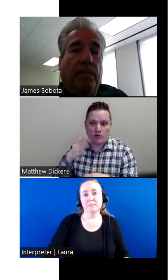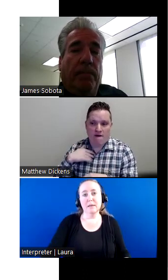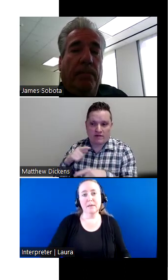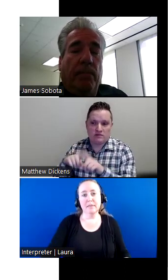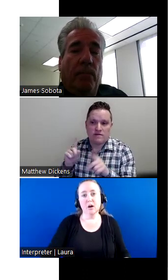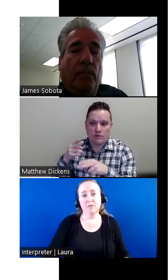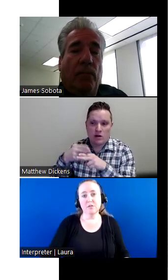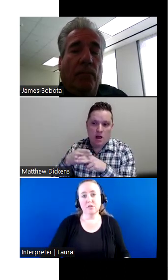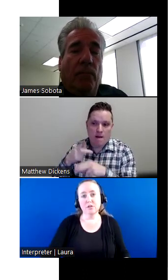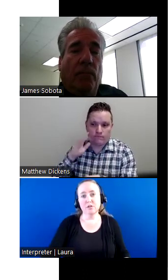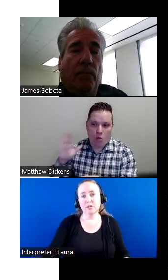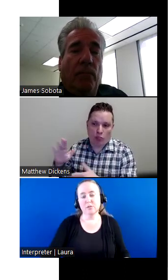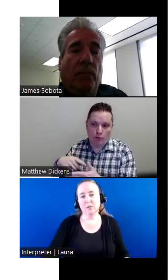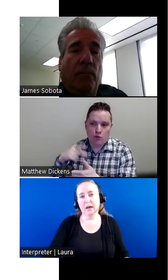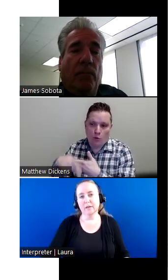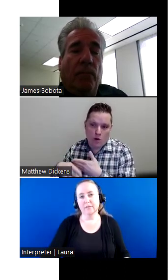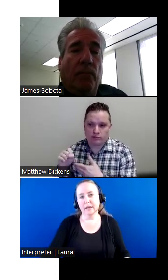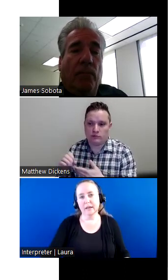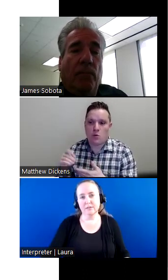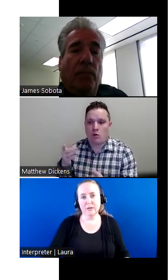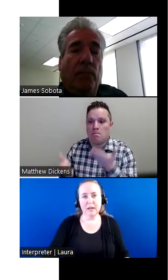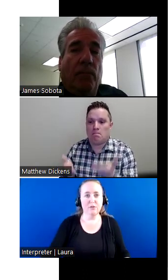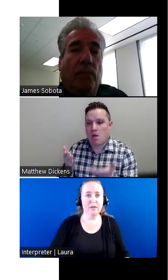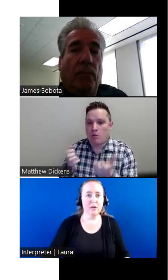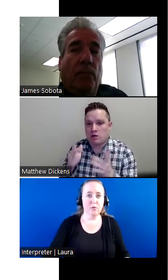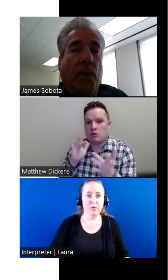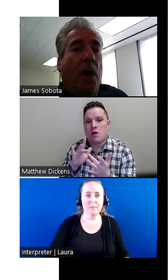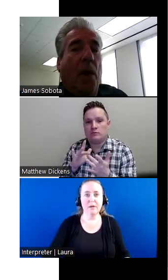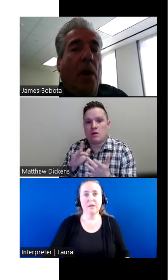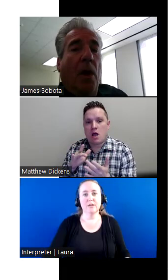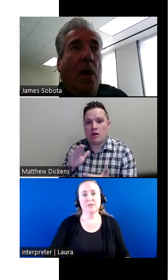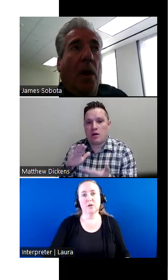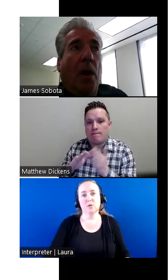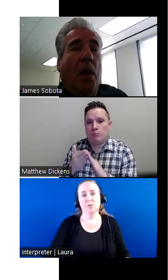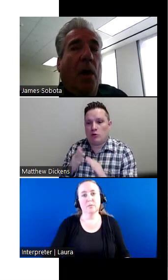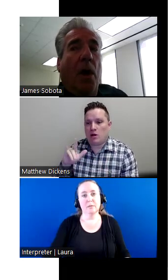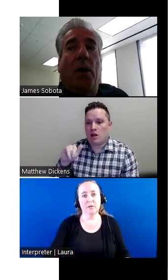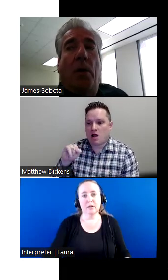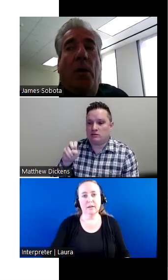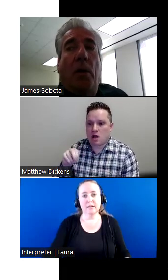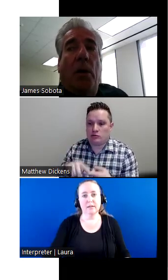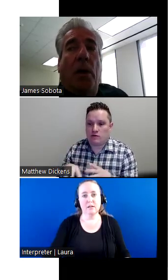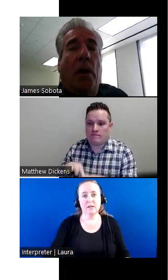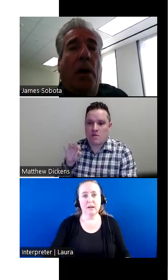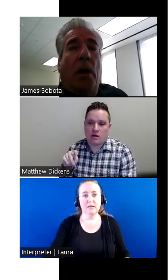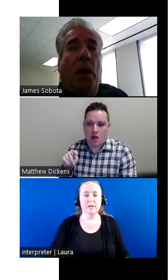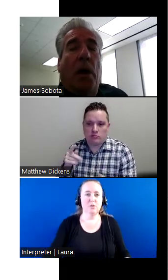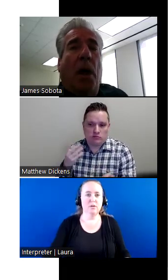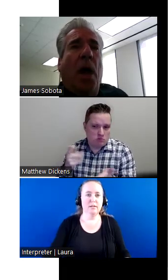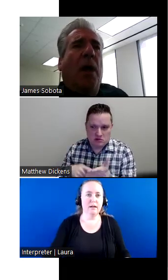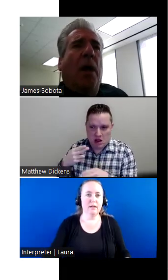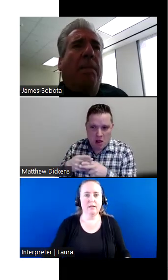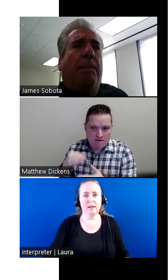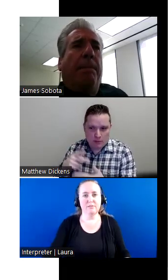And maybe the officer would have like a different name for their program. So it might be a good idea to contact the